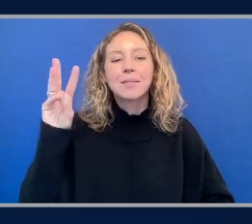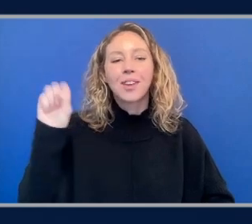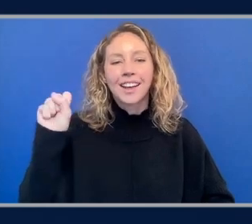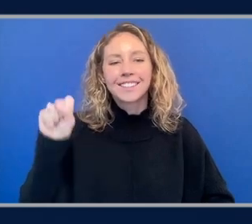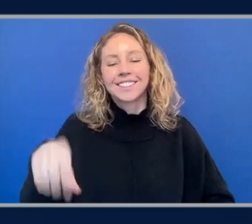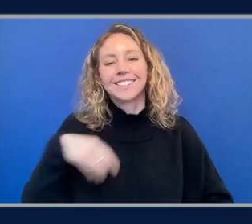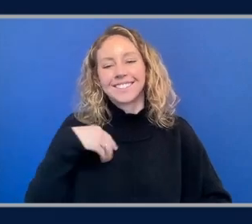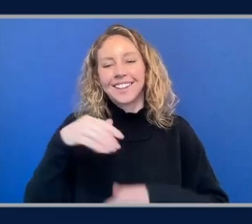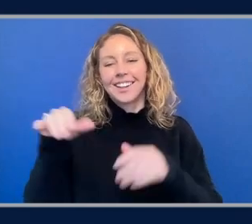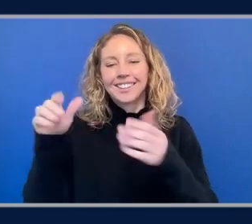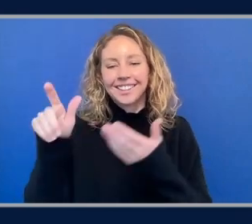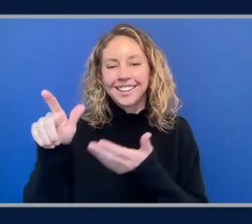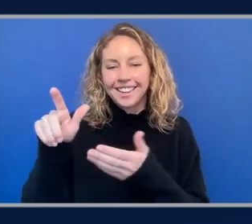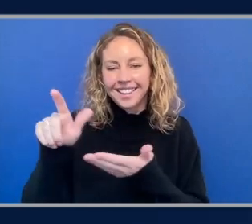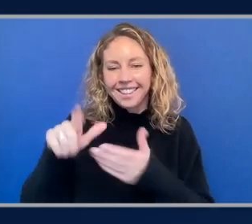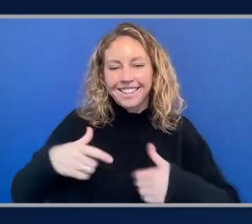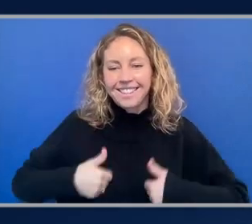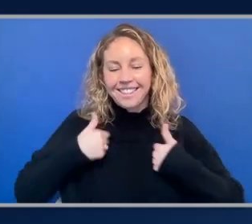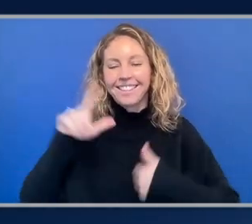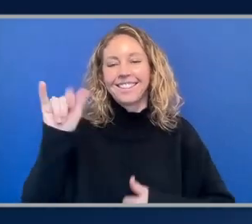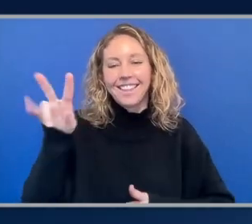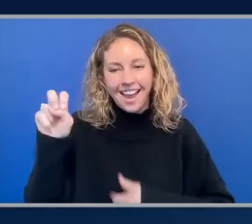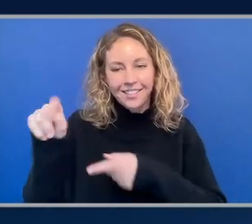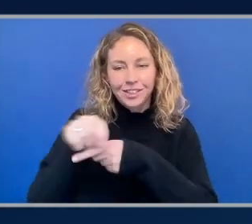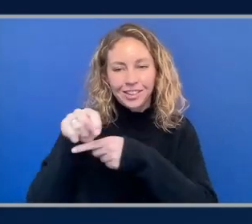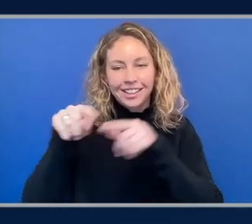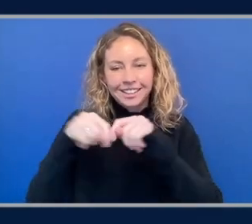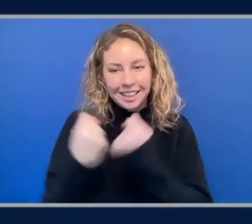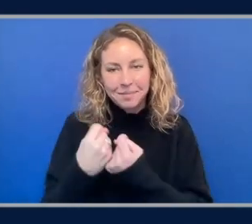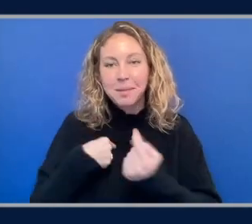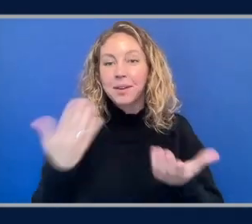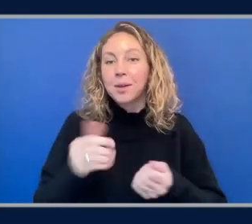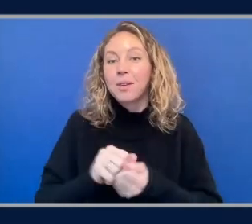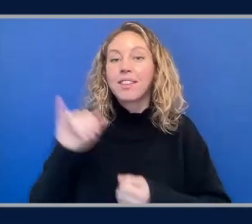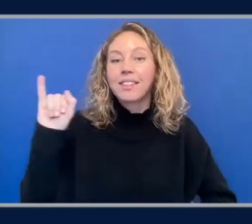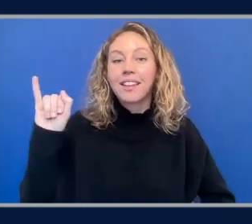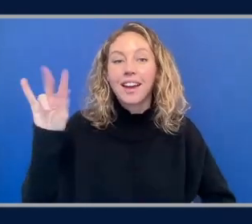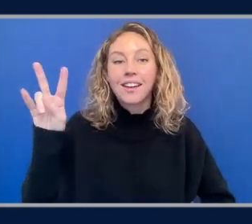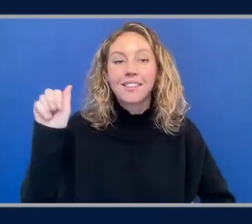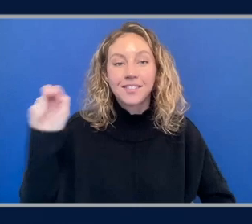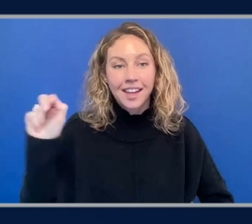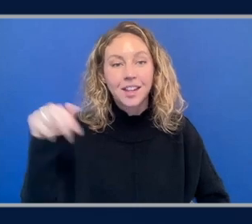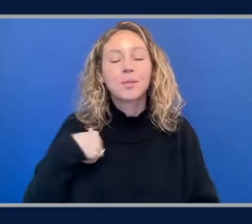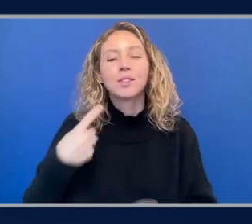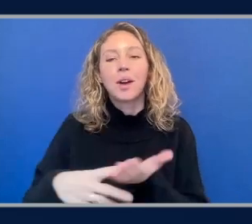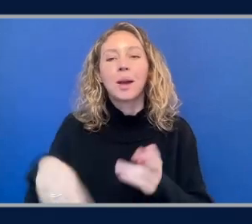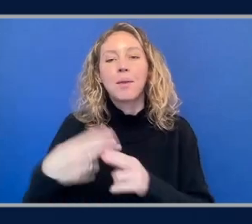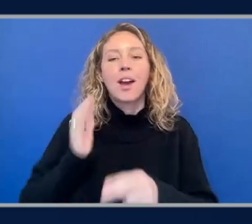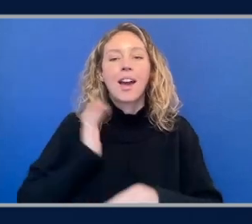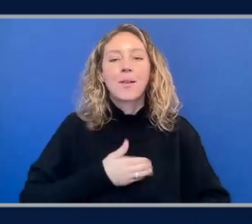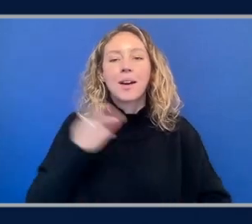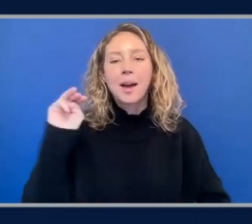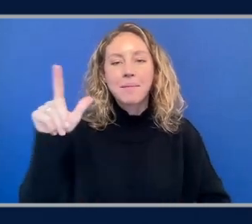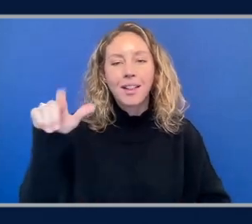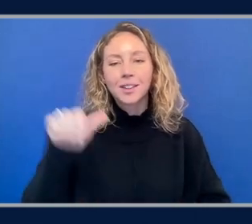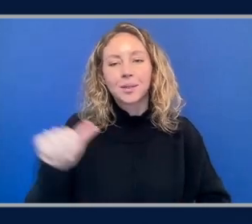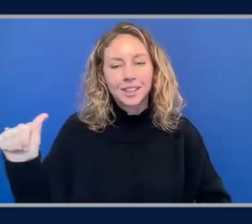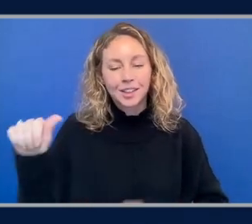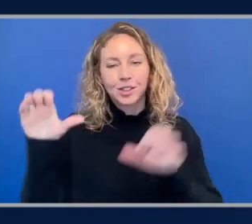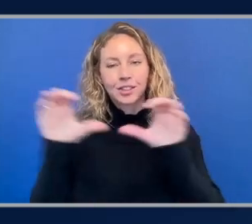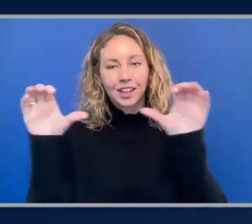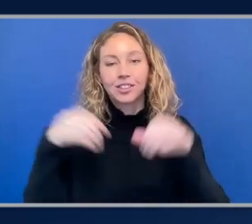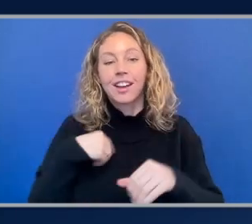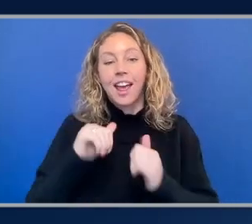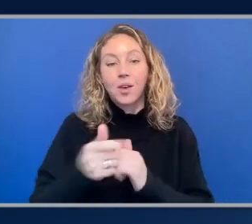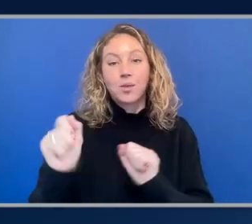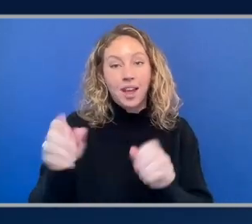and I'm joined here with my good friend Ivan and we're going to talk to you about the AWS certified machine learning engineer associate certification and how you can